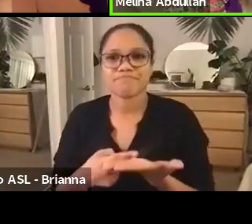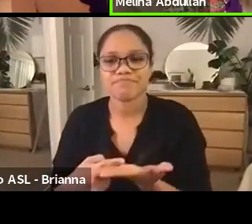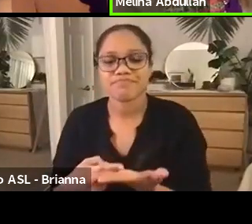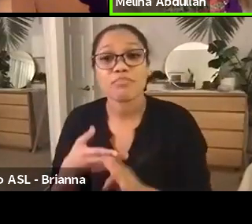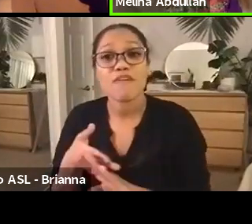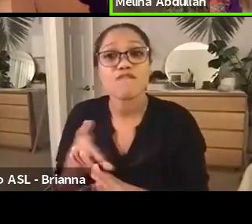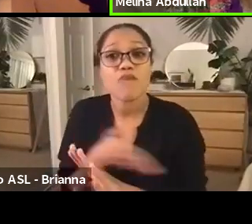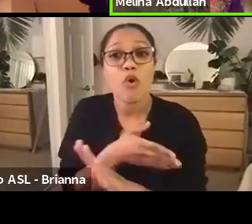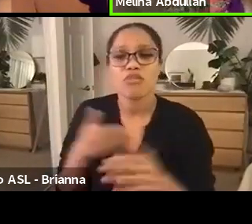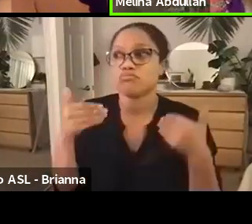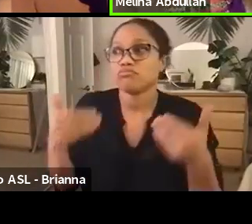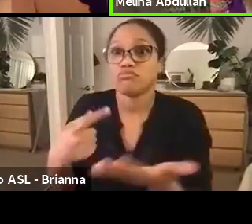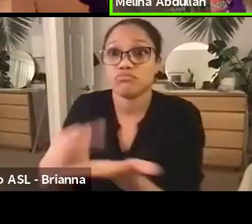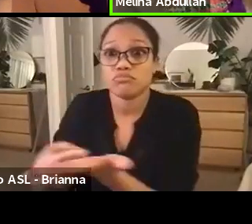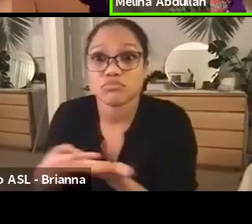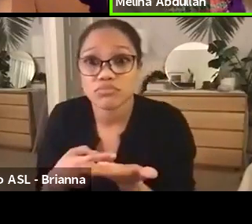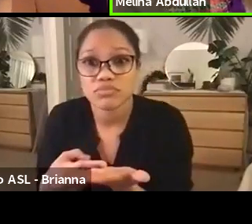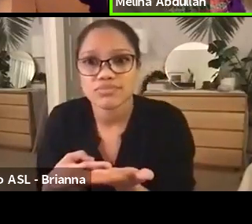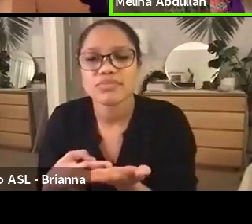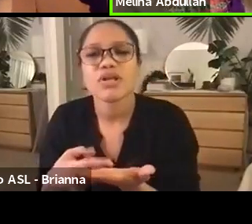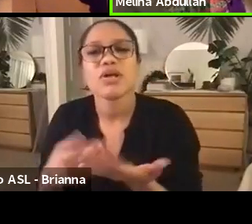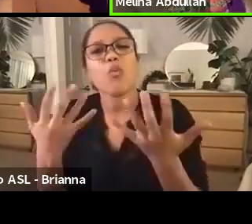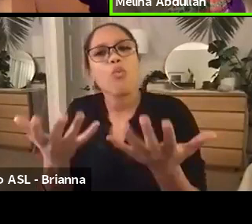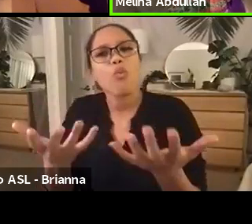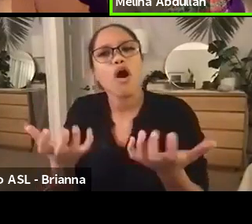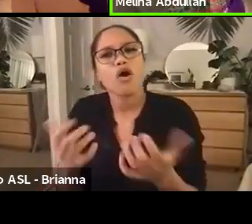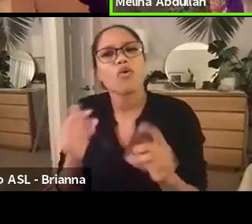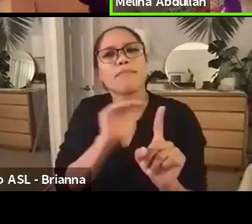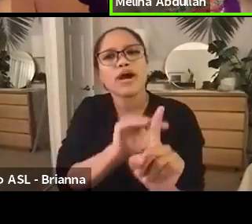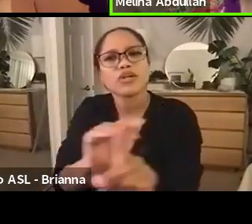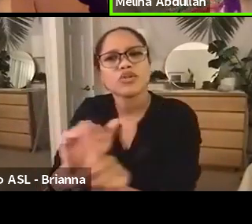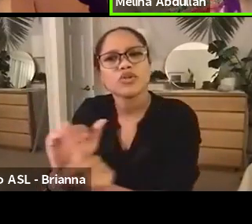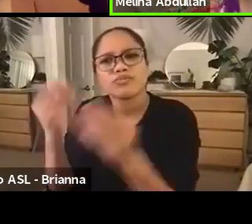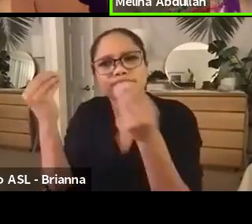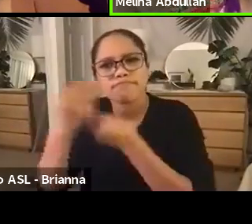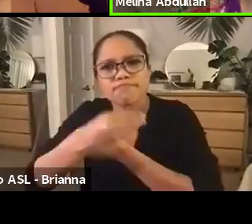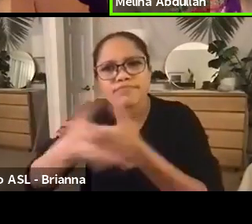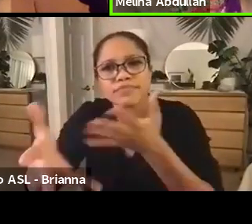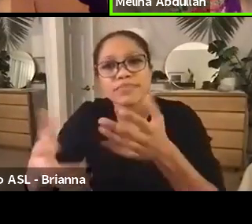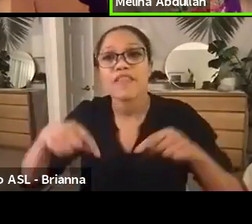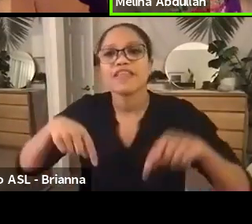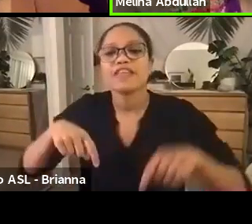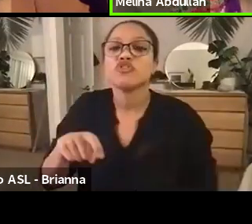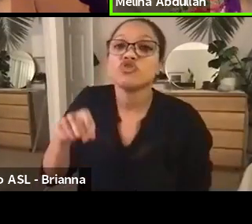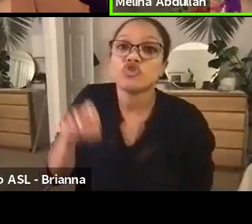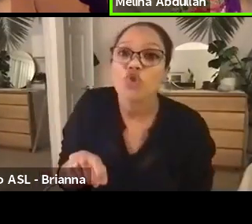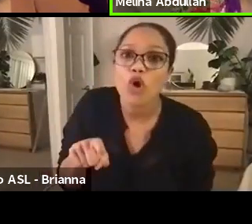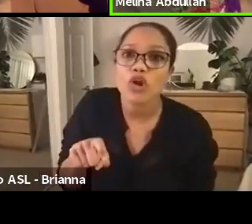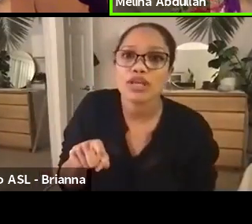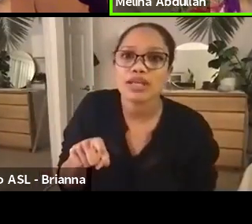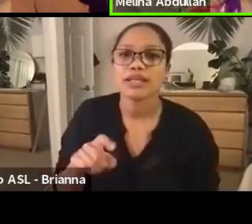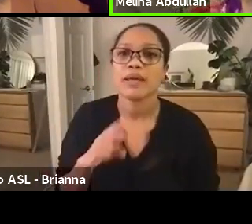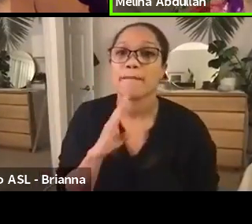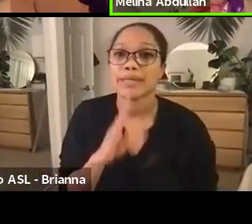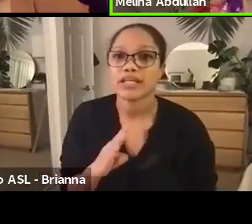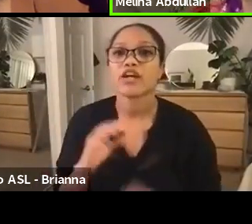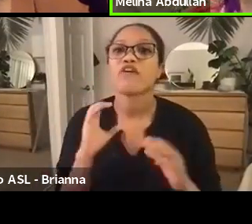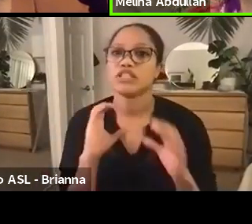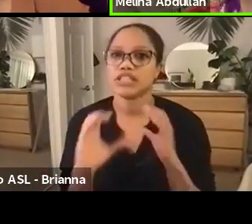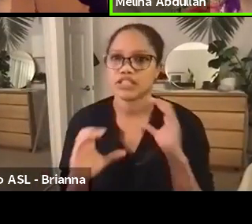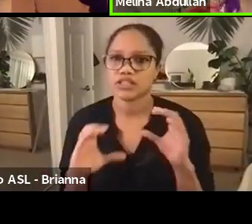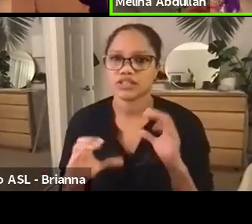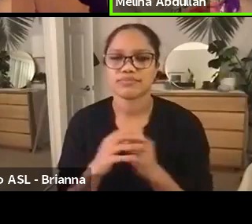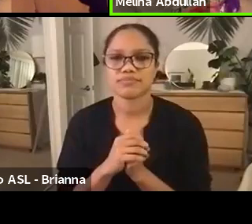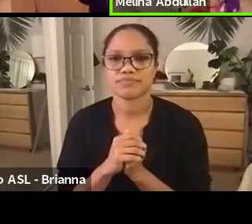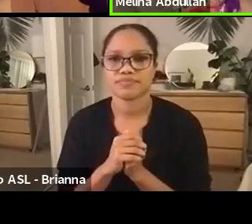with that conversation, we want to remind you that this should be a conversation, right? This should be about not just